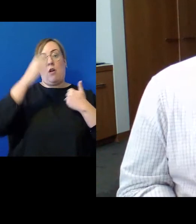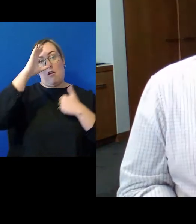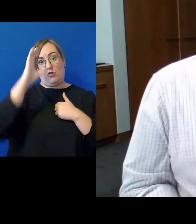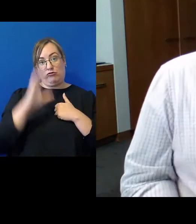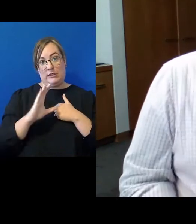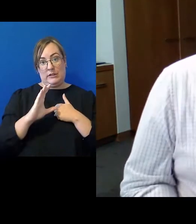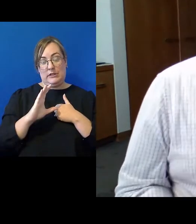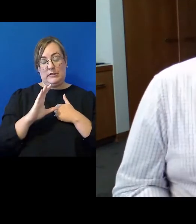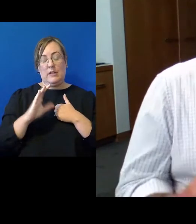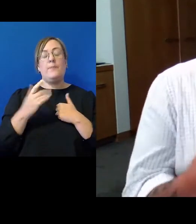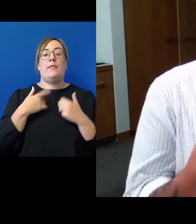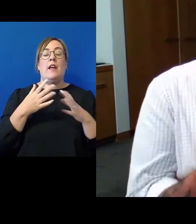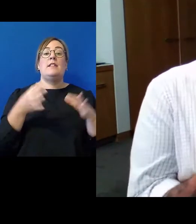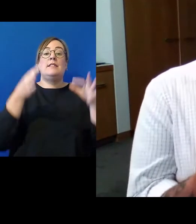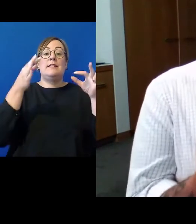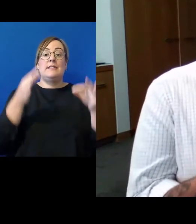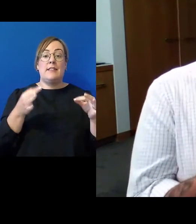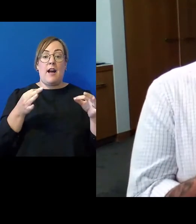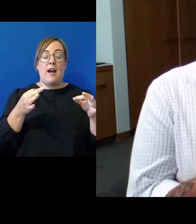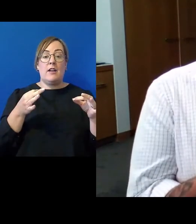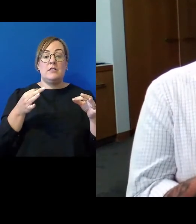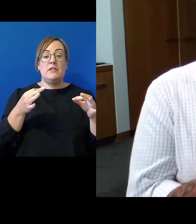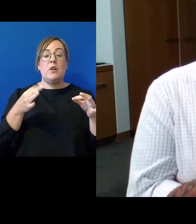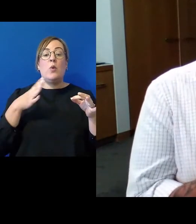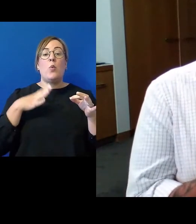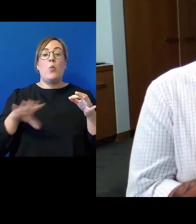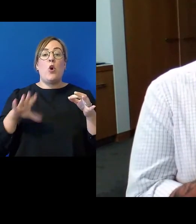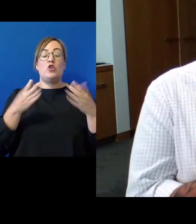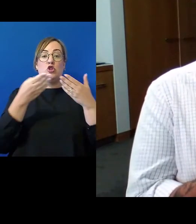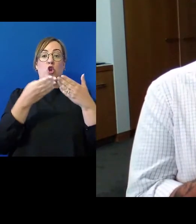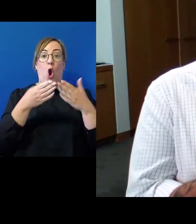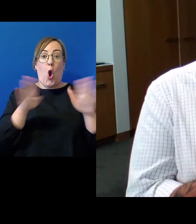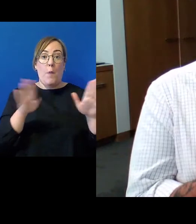decided that it wanted to open and close court in Māori